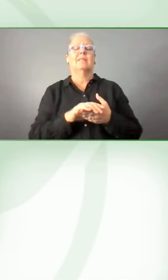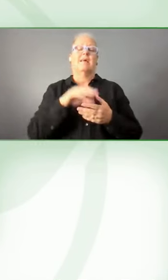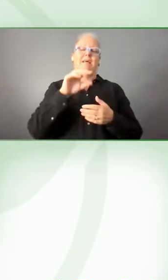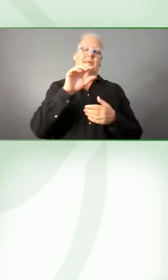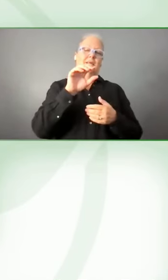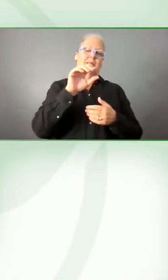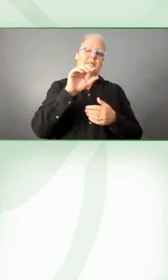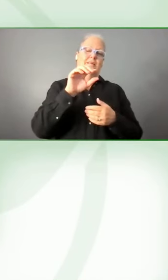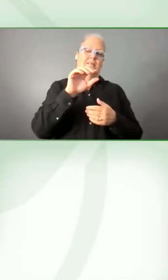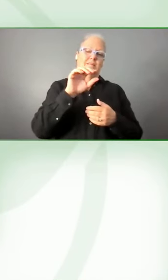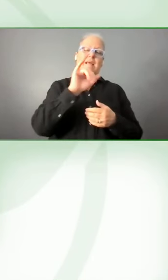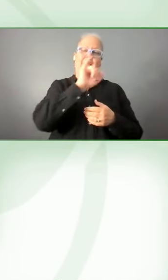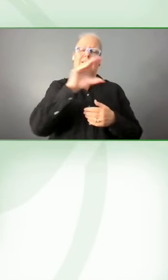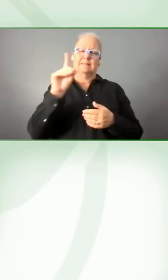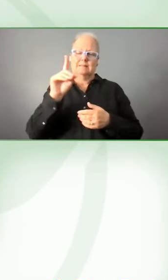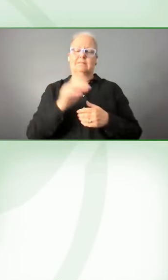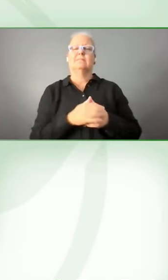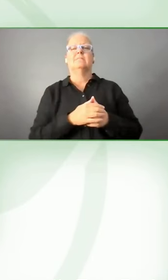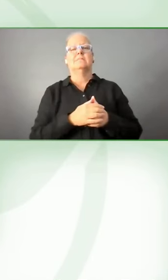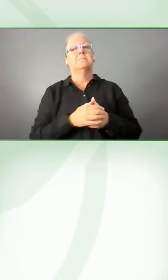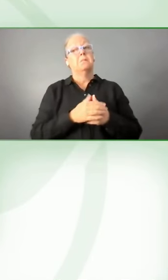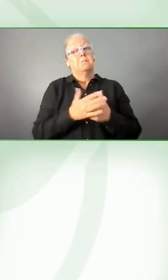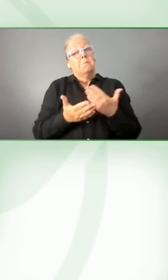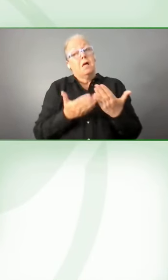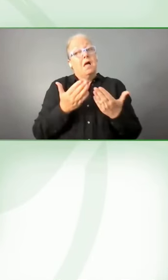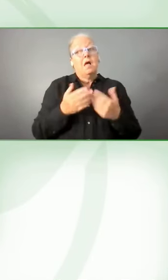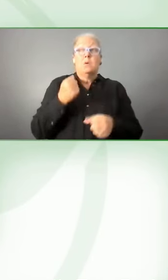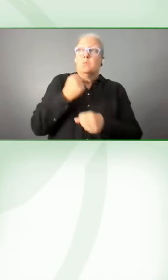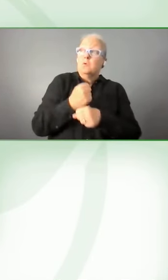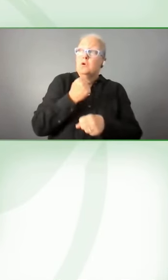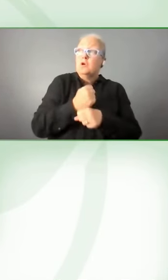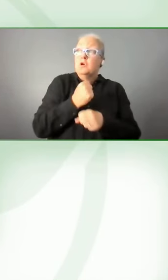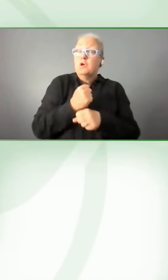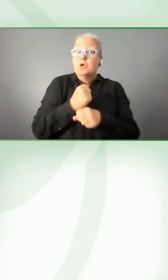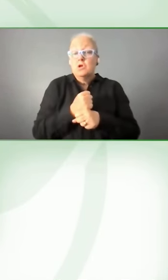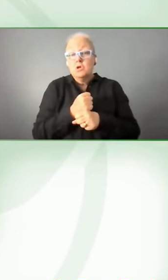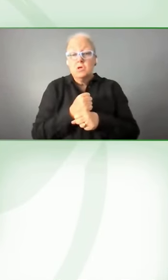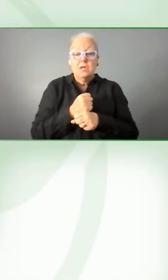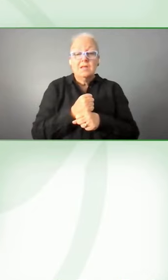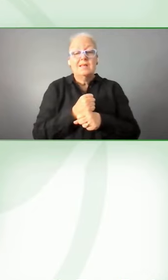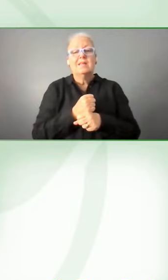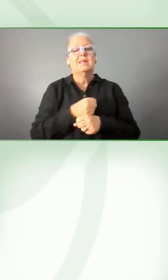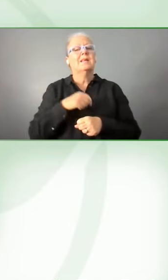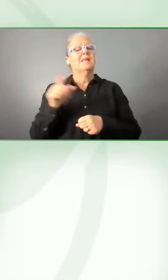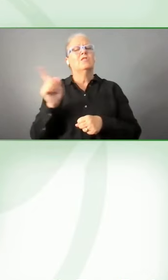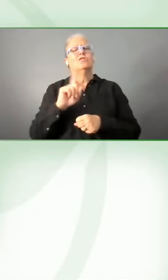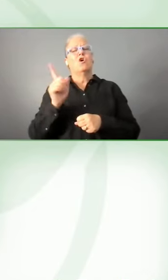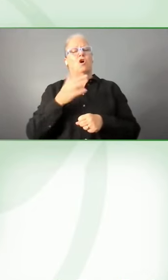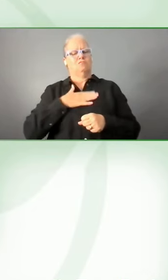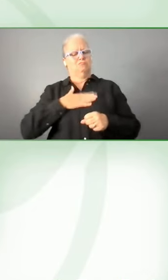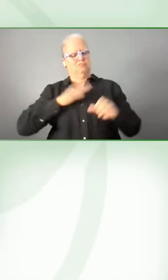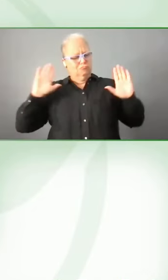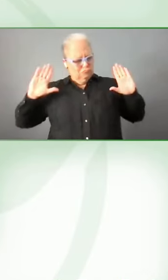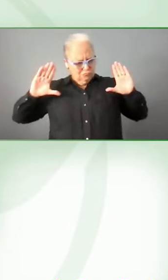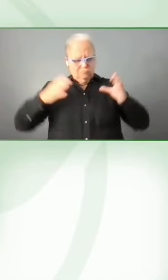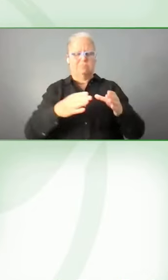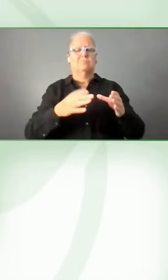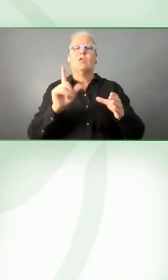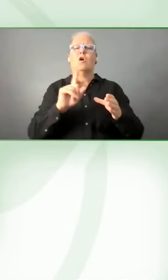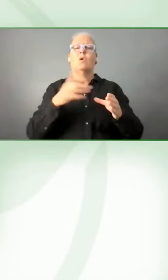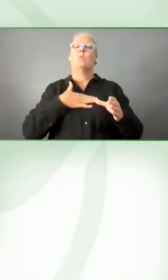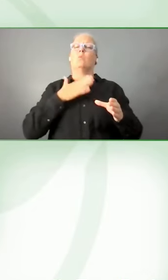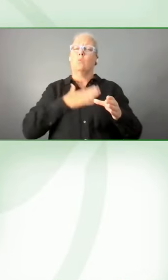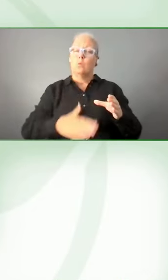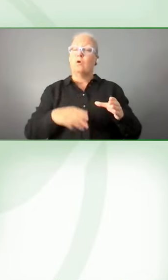validation, but we don't consider at all that is it to read is exclusive. No, no, no. It's a way of including people with intellectual